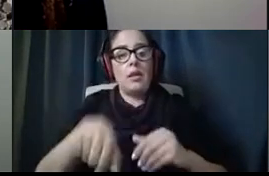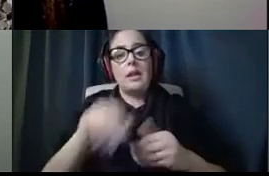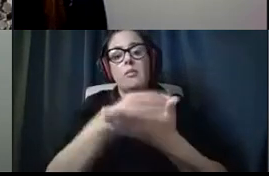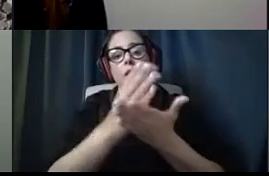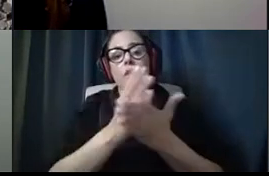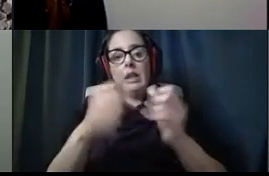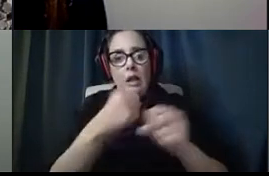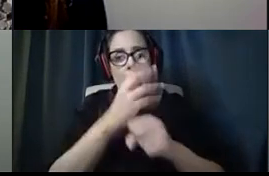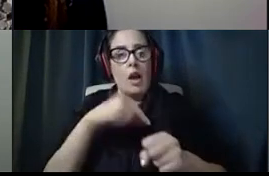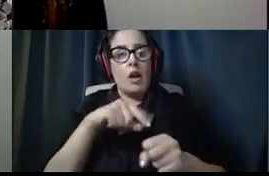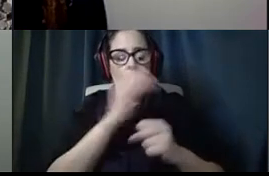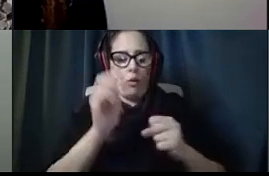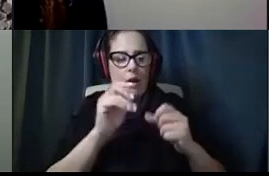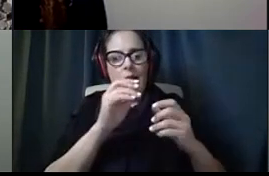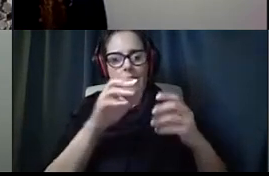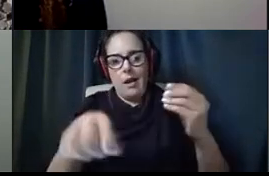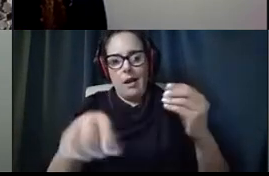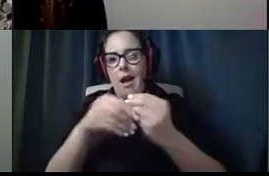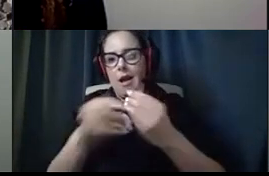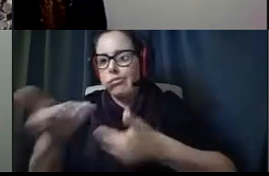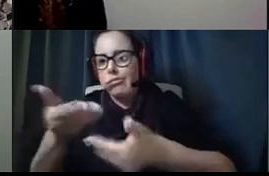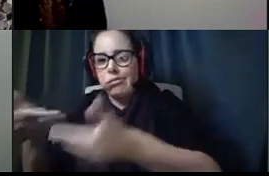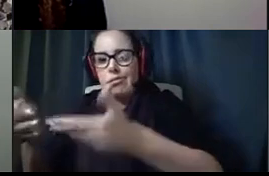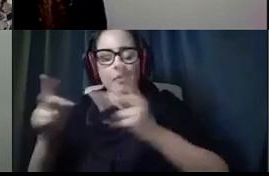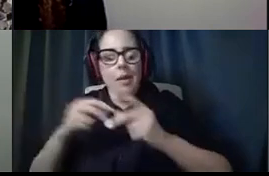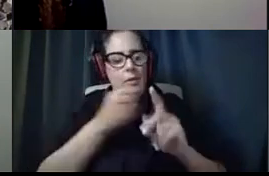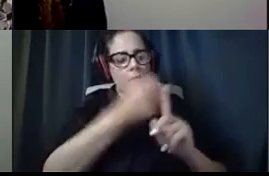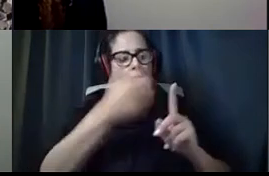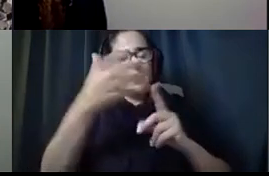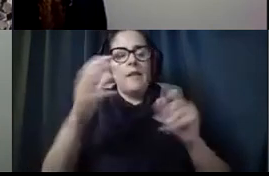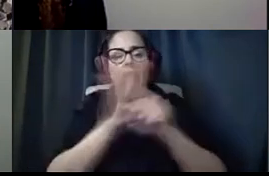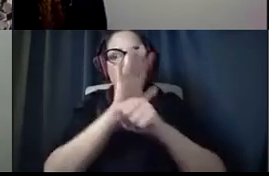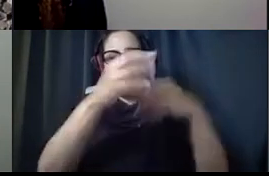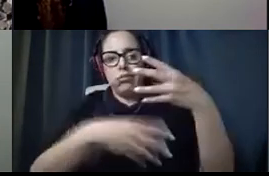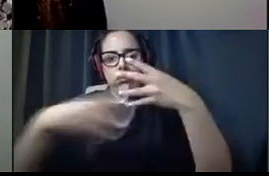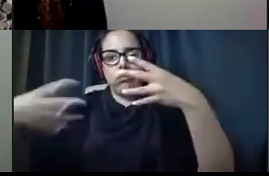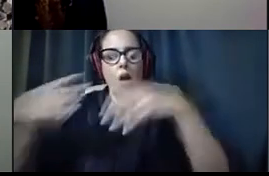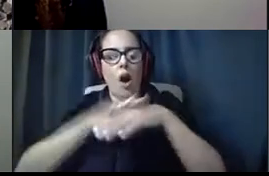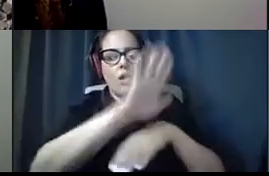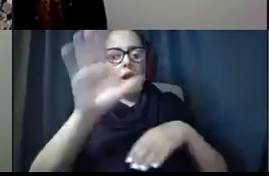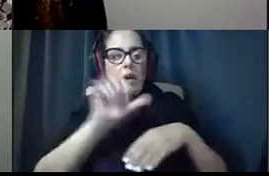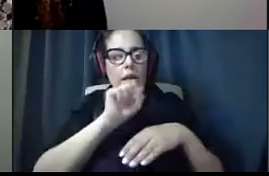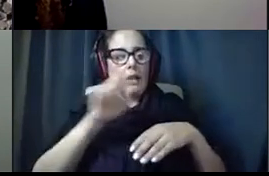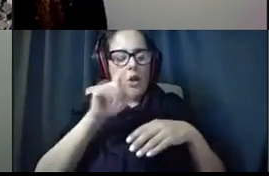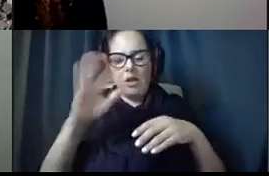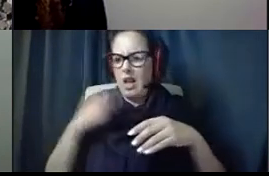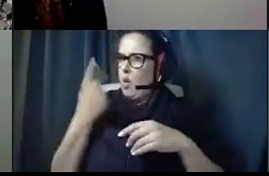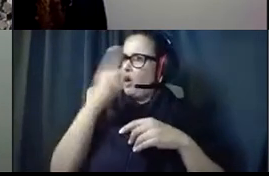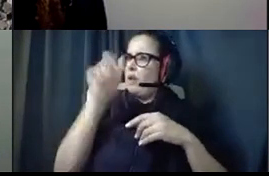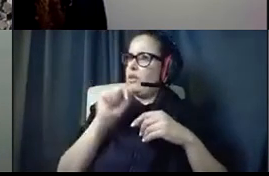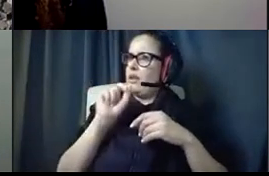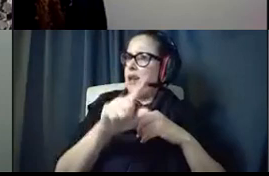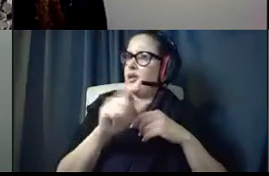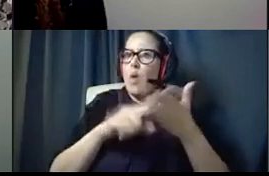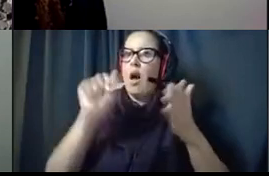those as we hire individuals. The question was asked earlier, what is ALTA doing to address,